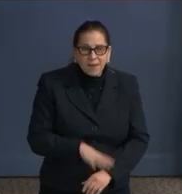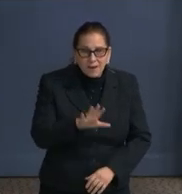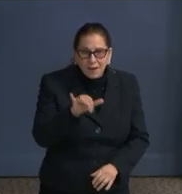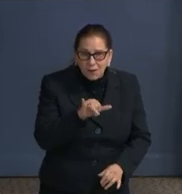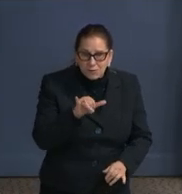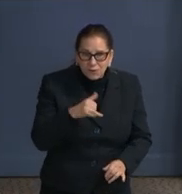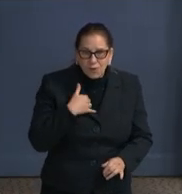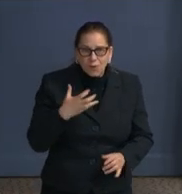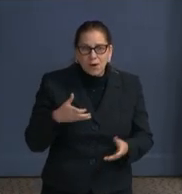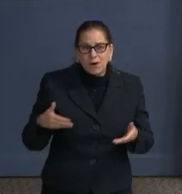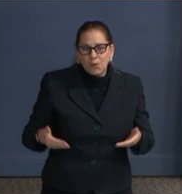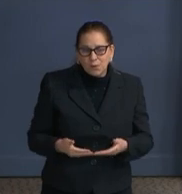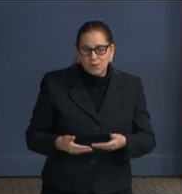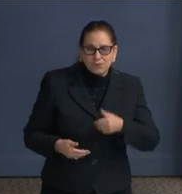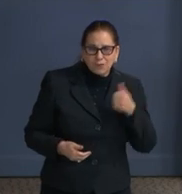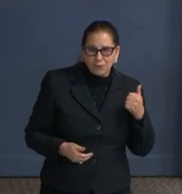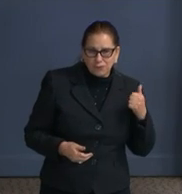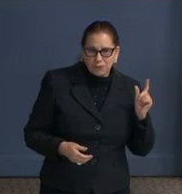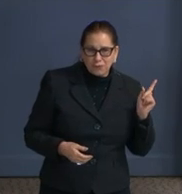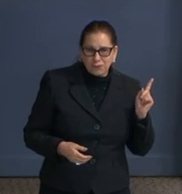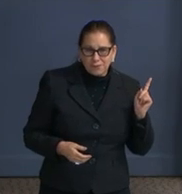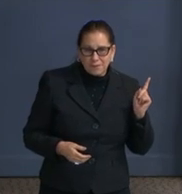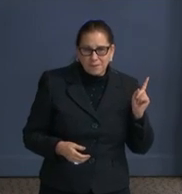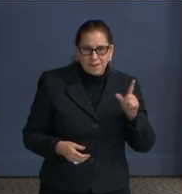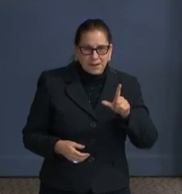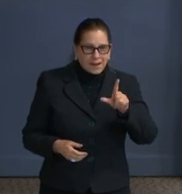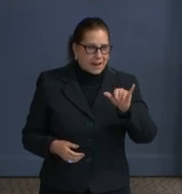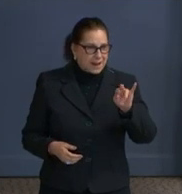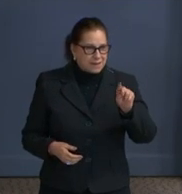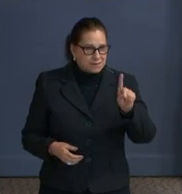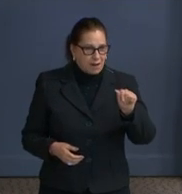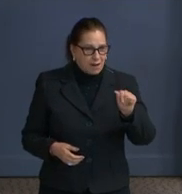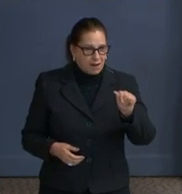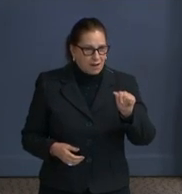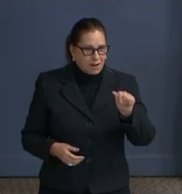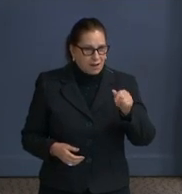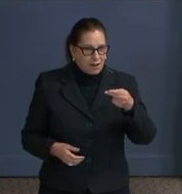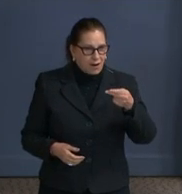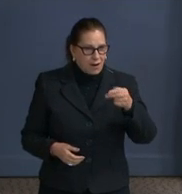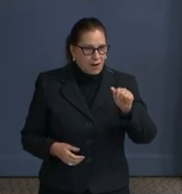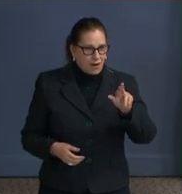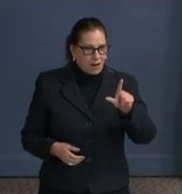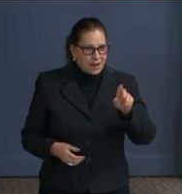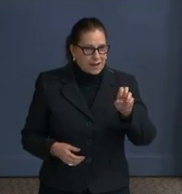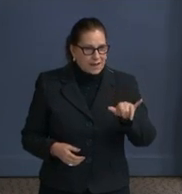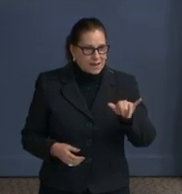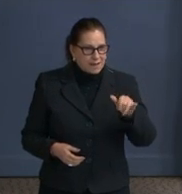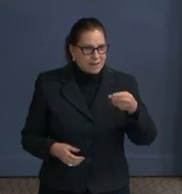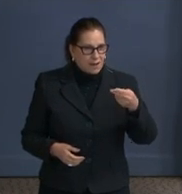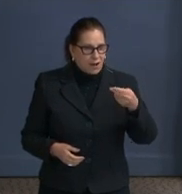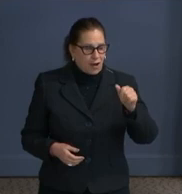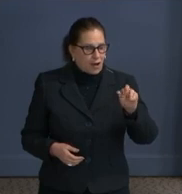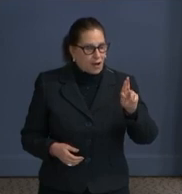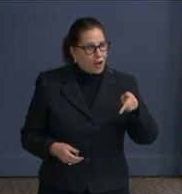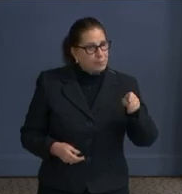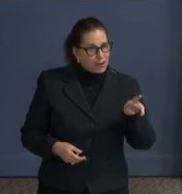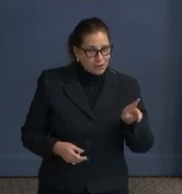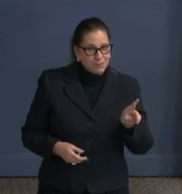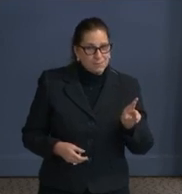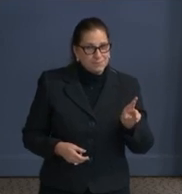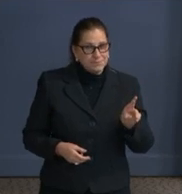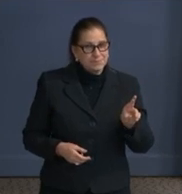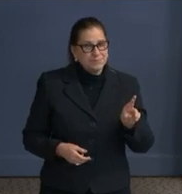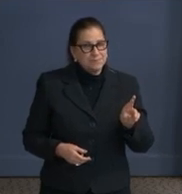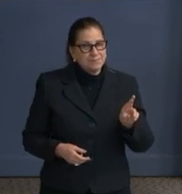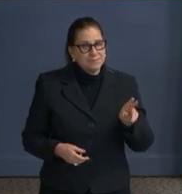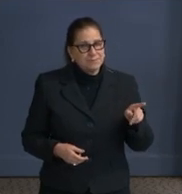some, as they say, Linda Harley Harper, though she is well-known to many in our city. Linda is a visionary